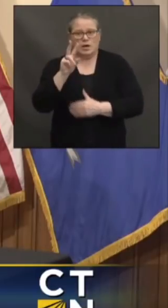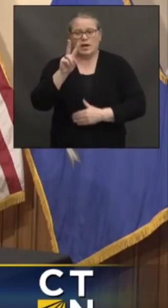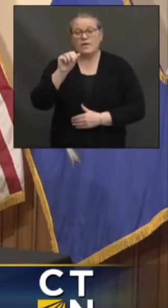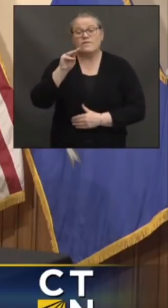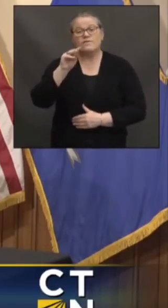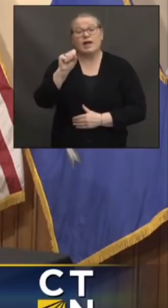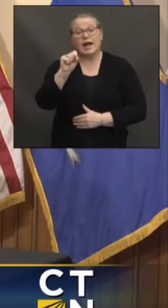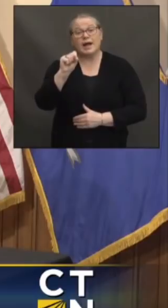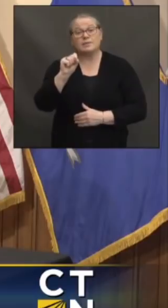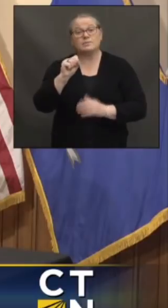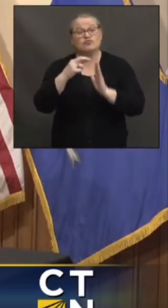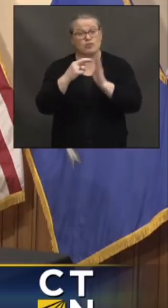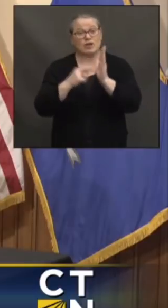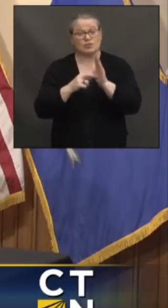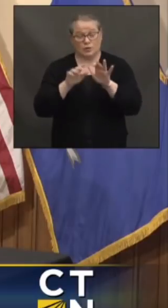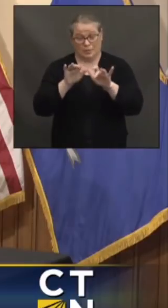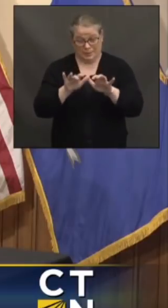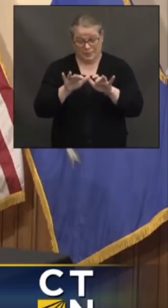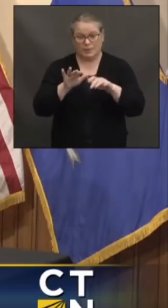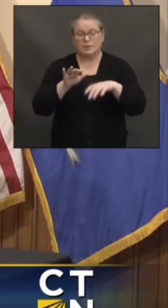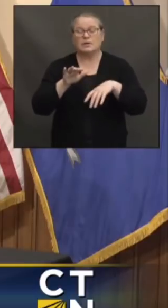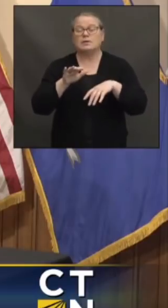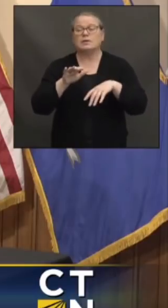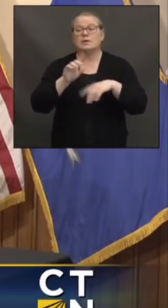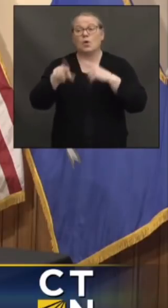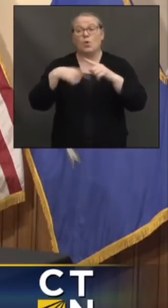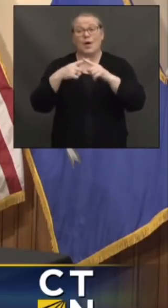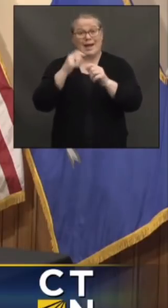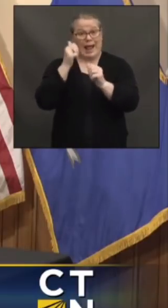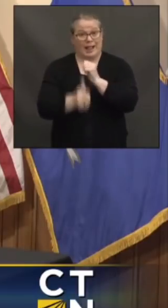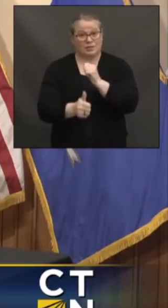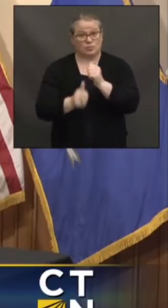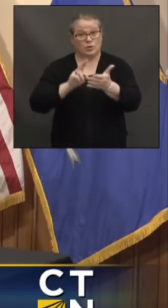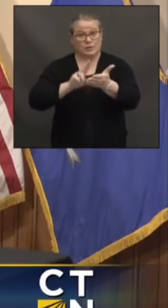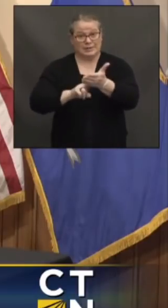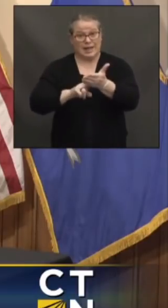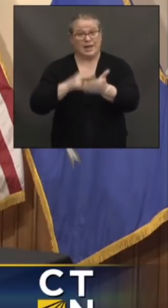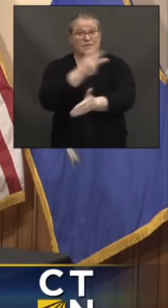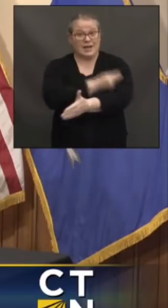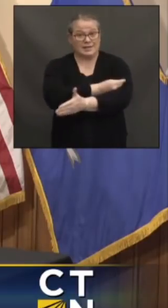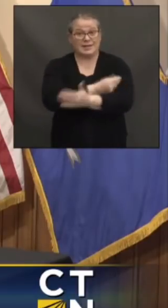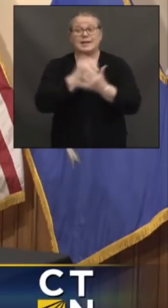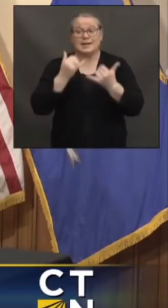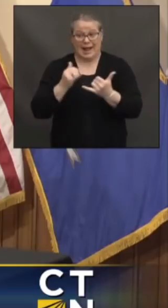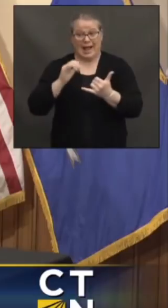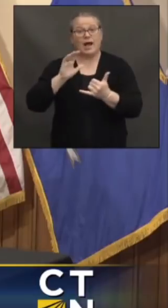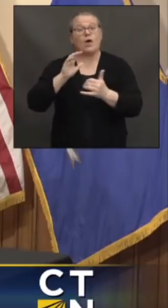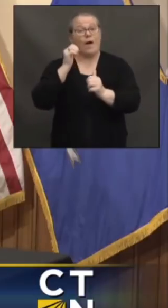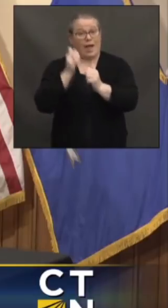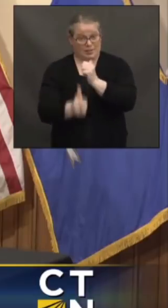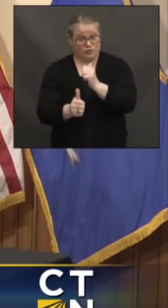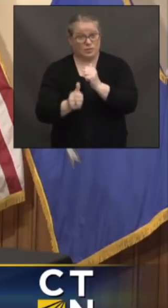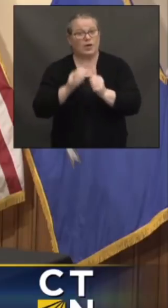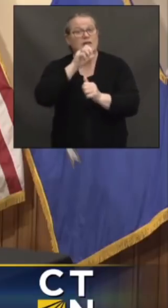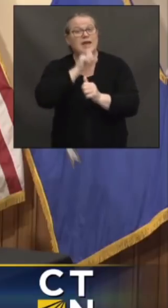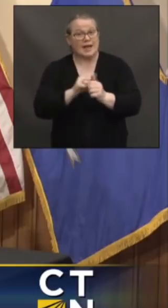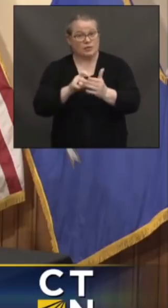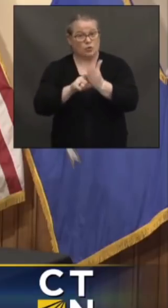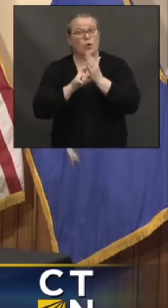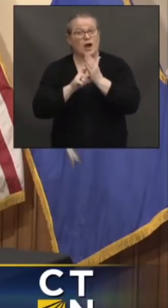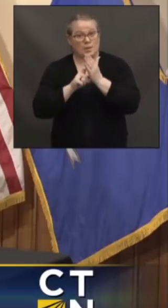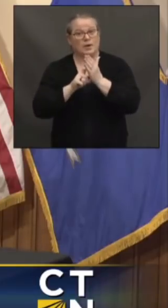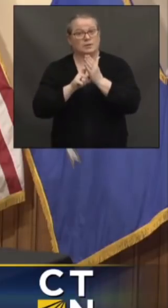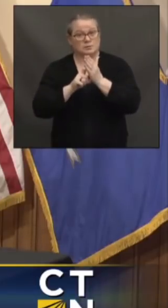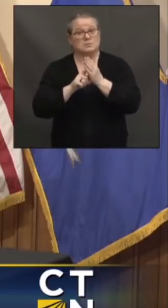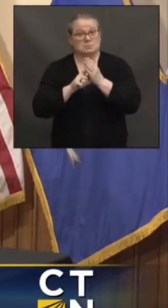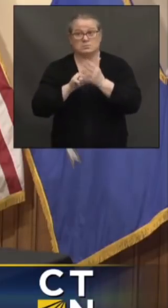receive an email when they were eligible to sign up for a vaccine. They are now eligible, falling within the age requirements, but have not